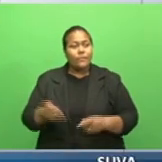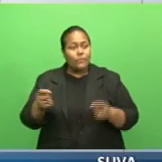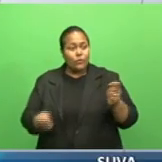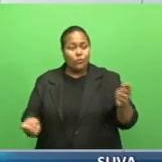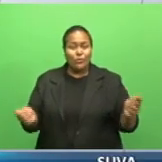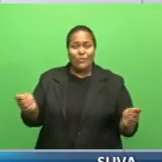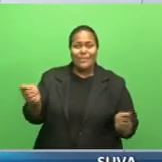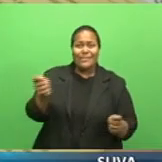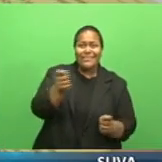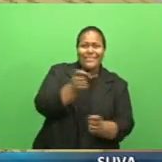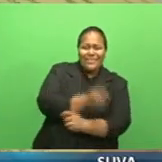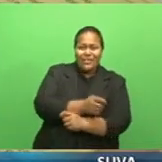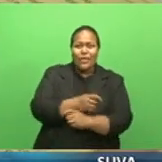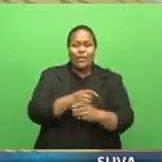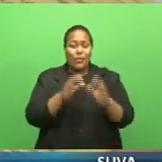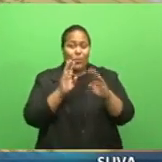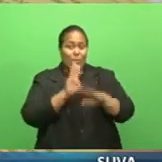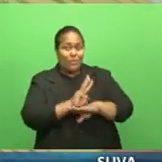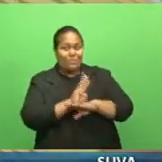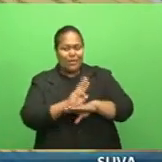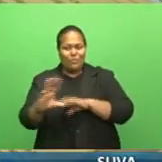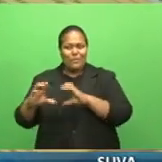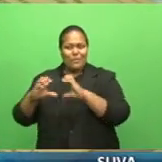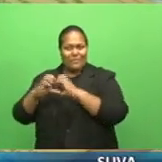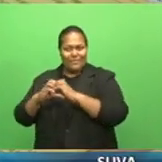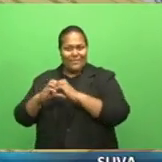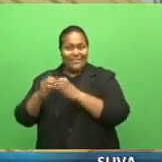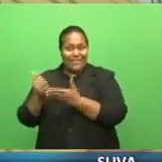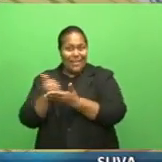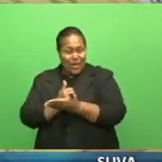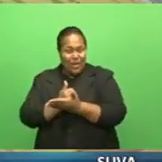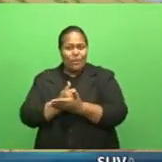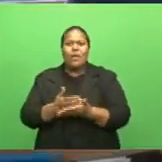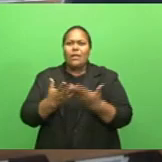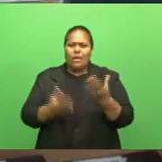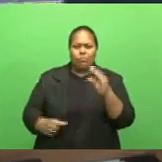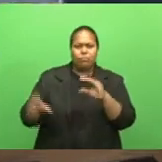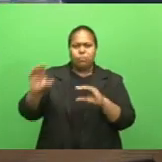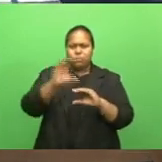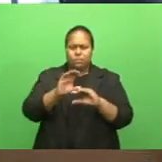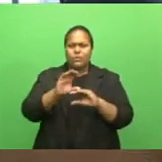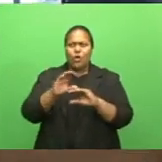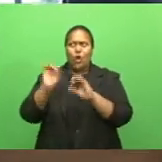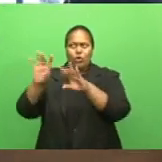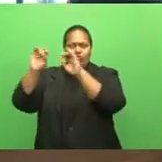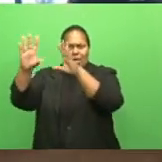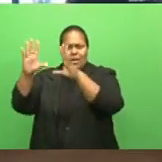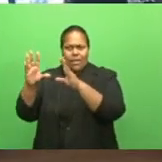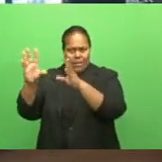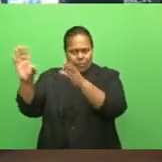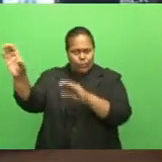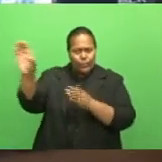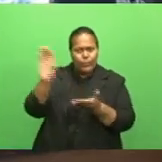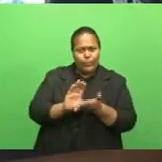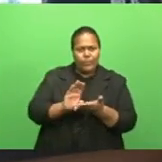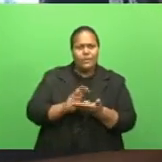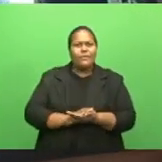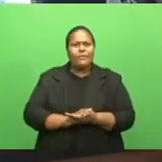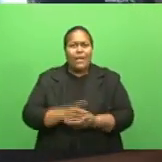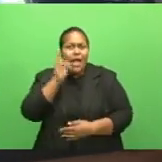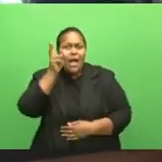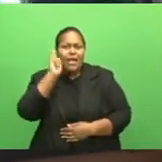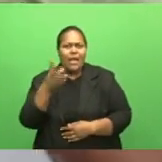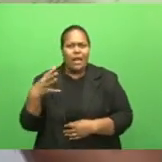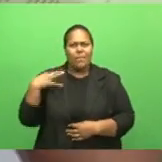Westpac to BSP account, the top-up initiative from the Australian government, and the recertification program have kept the